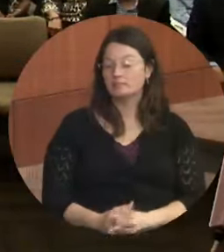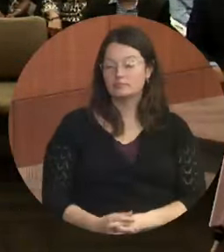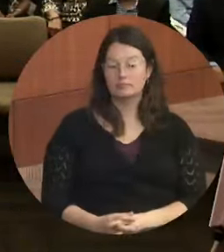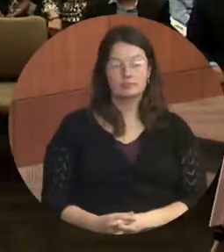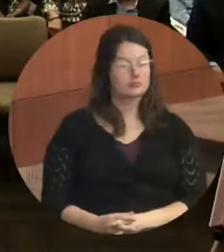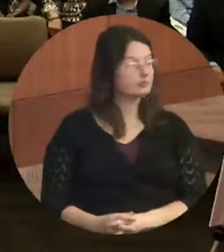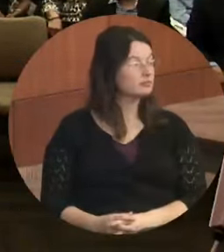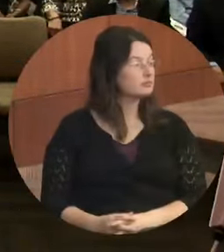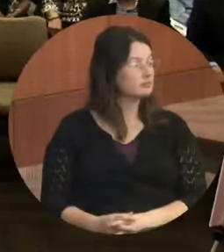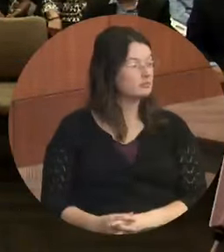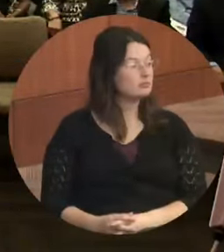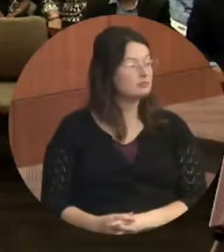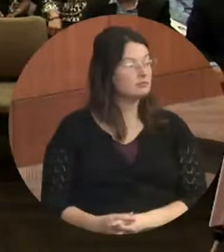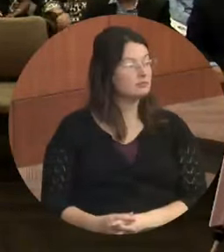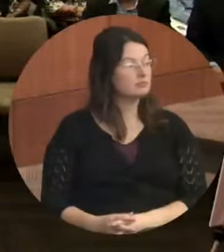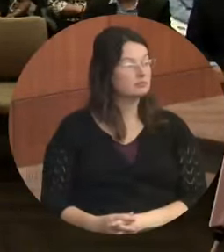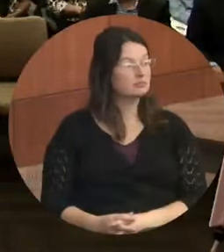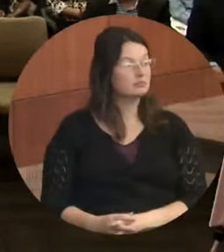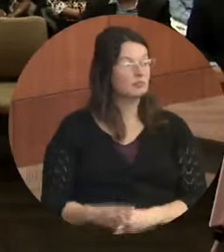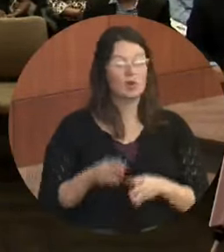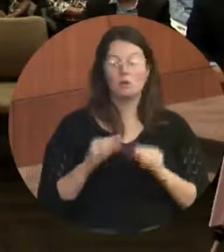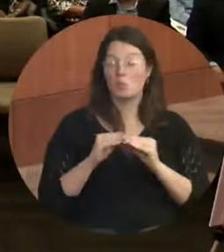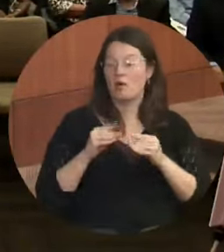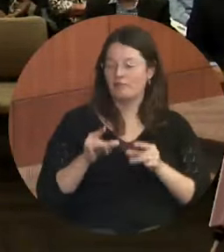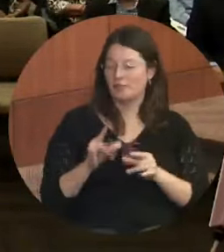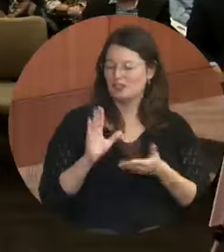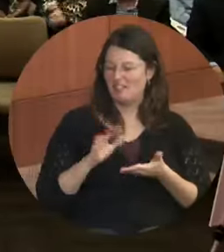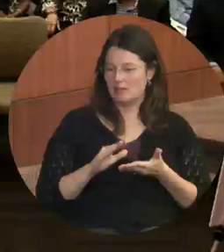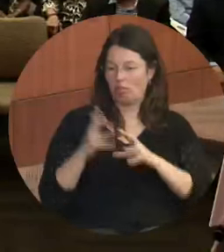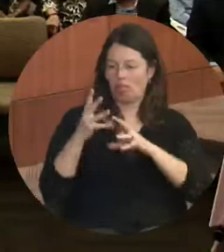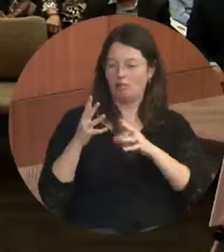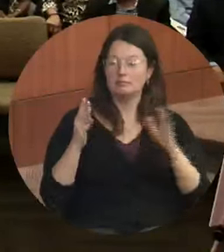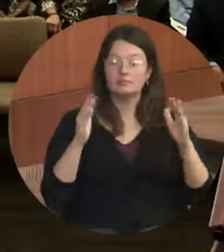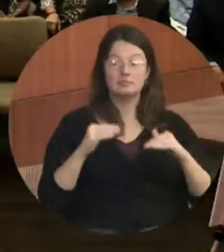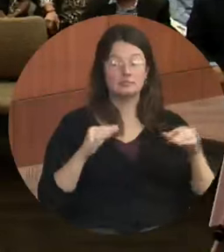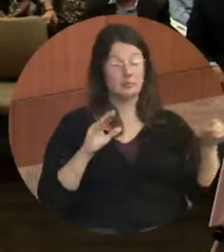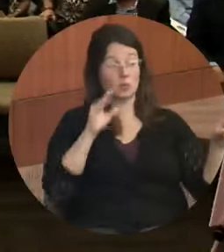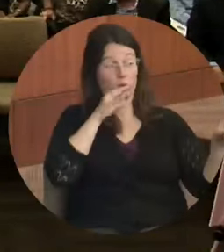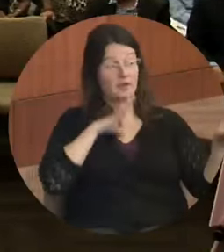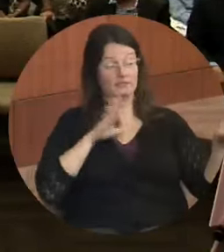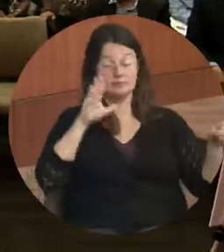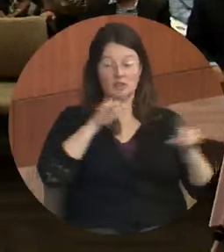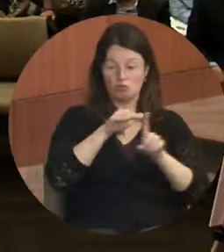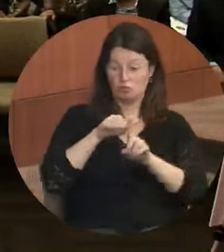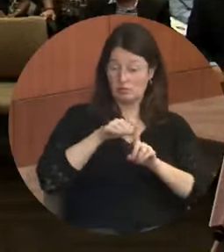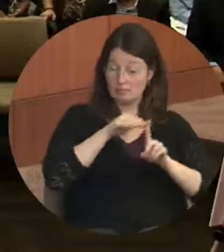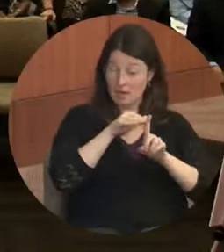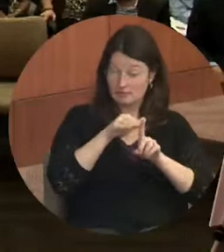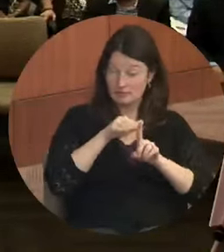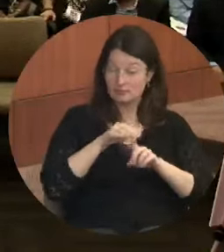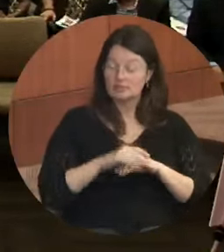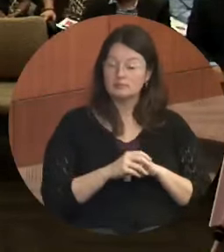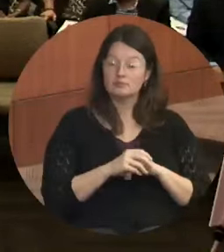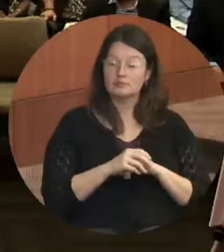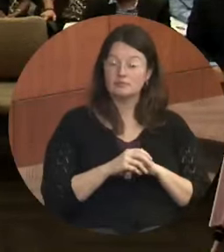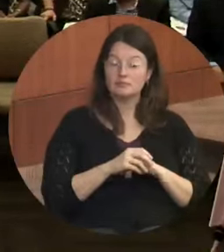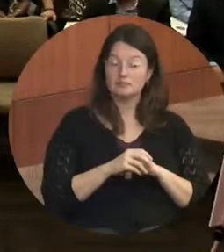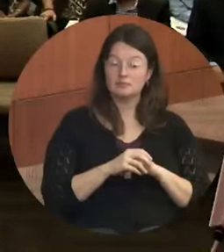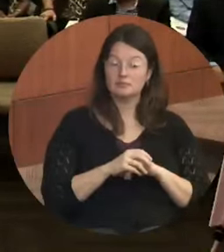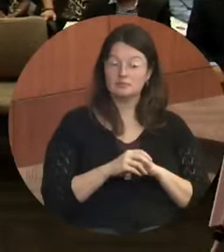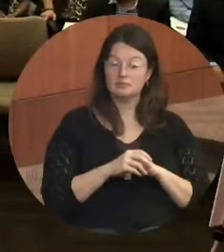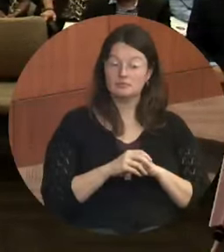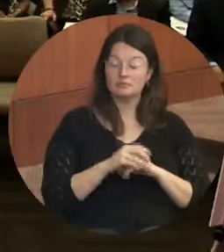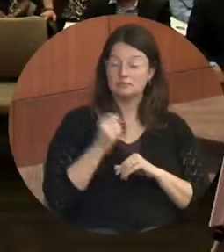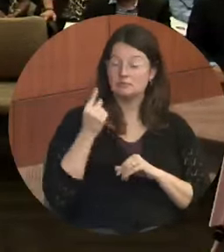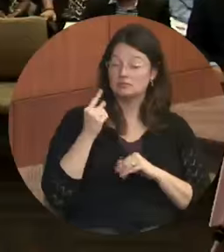One more thing and I'll show that. Okay. I'd just like to remind you, that, that even though persons